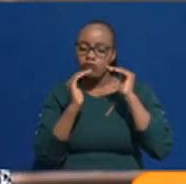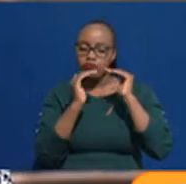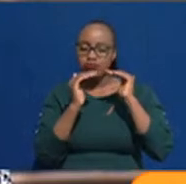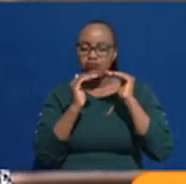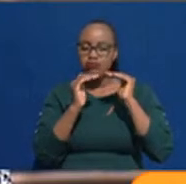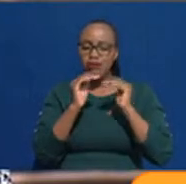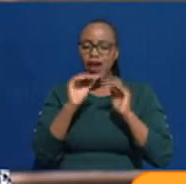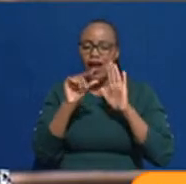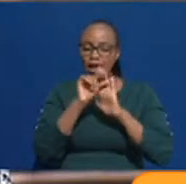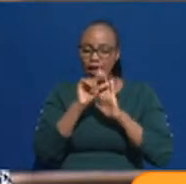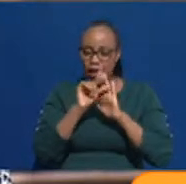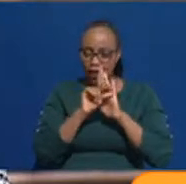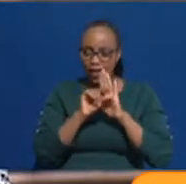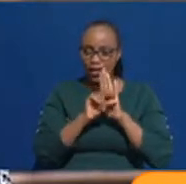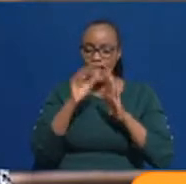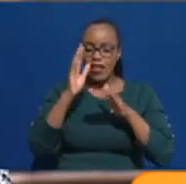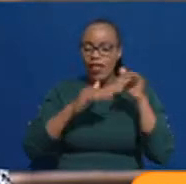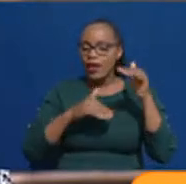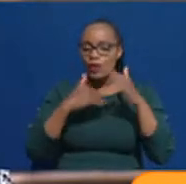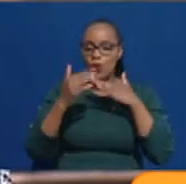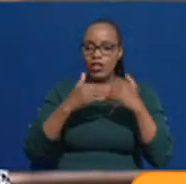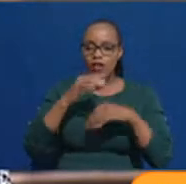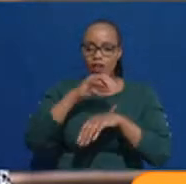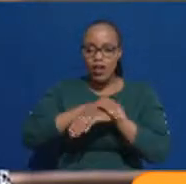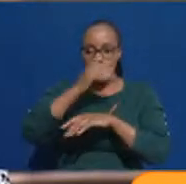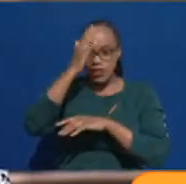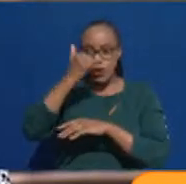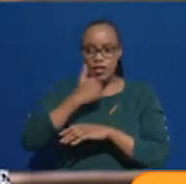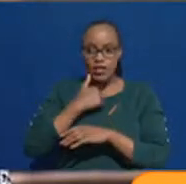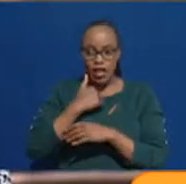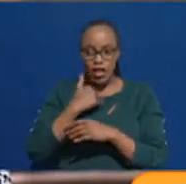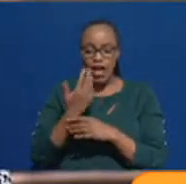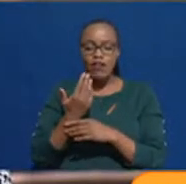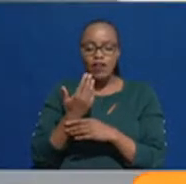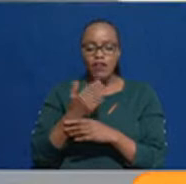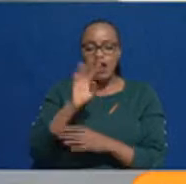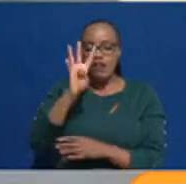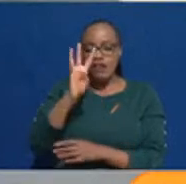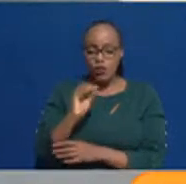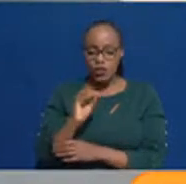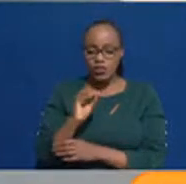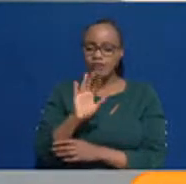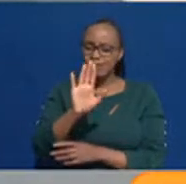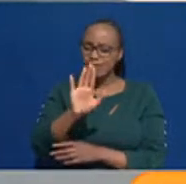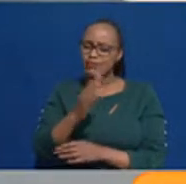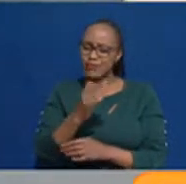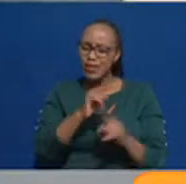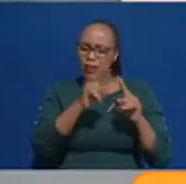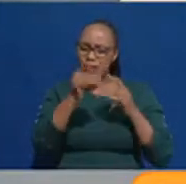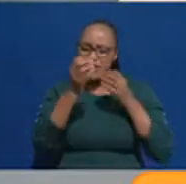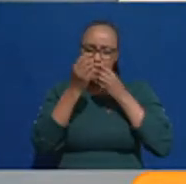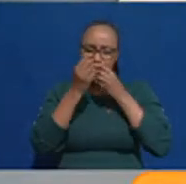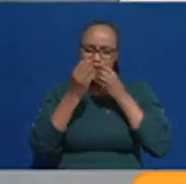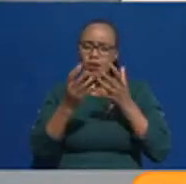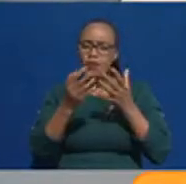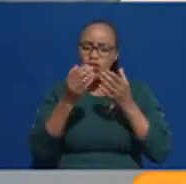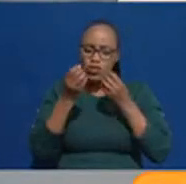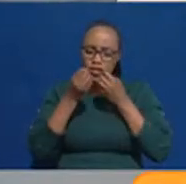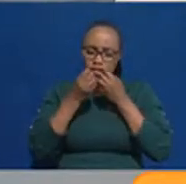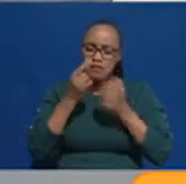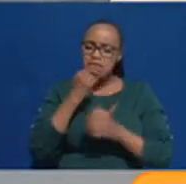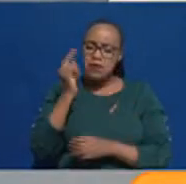than what she got, because she has a cutoff of 40. But was this information known?